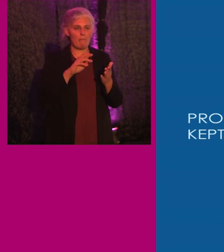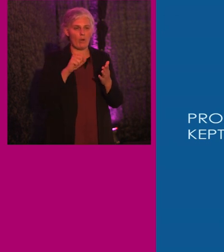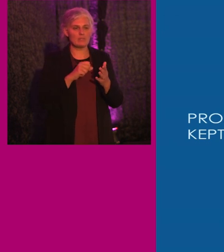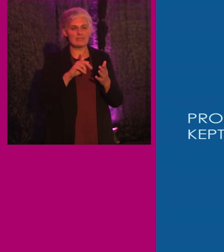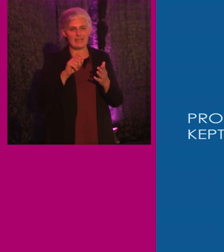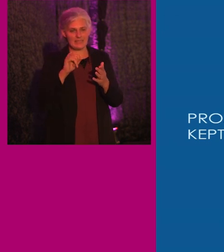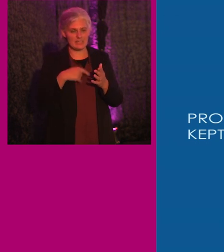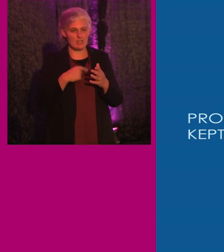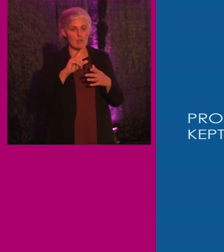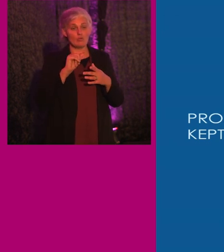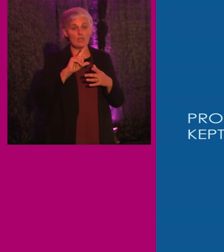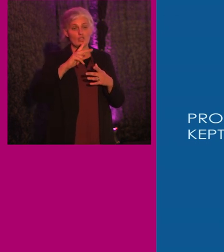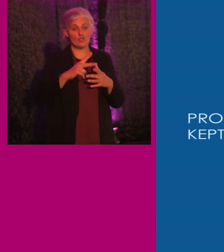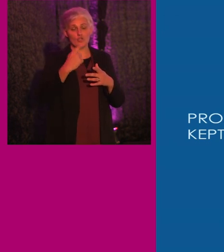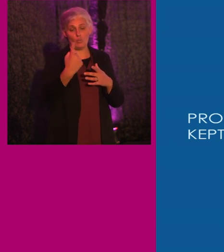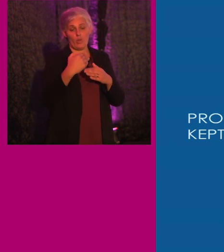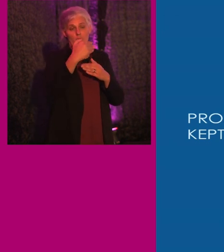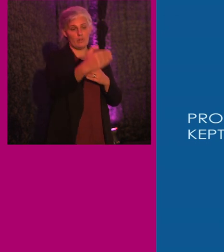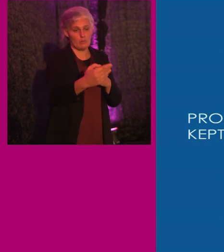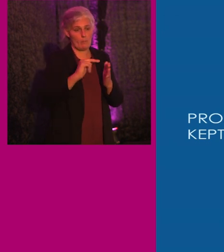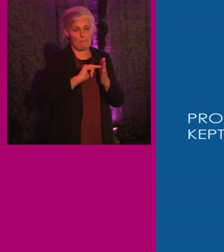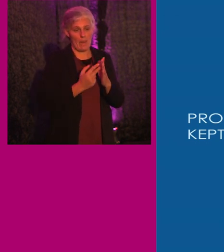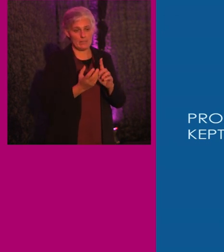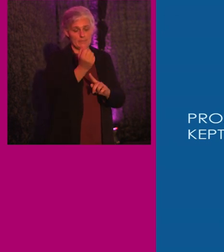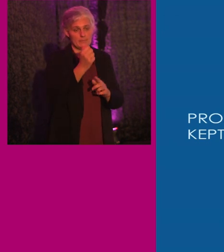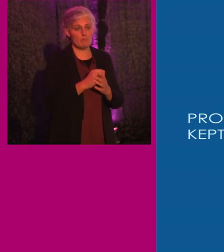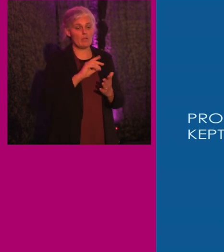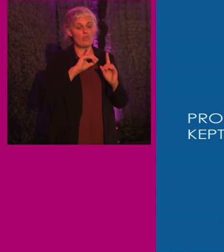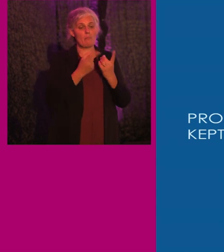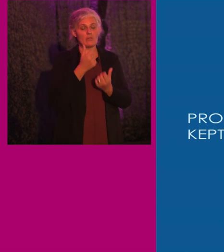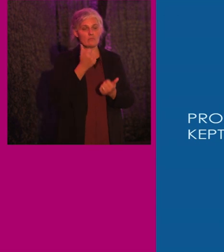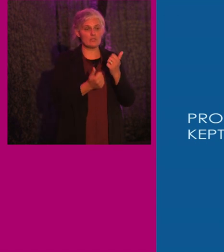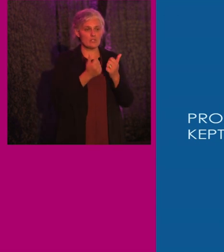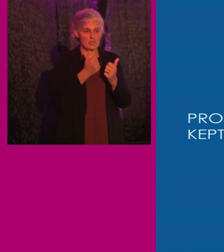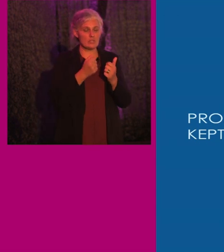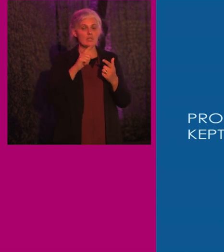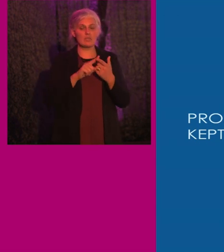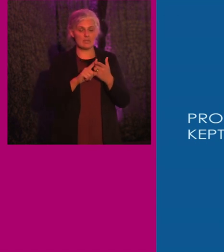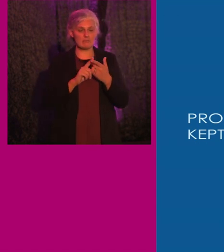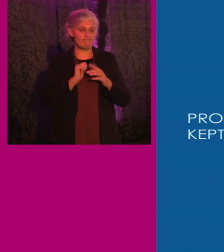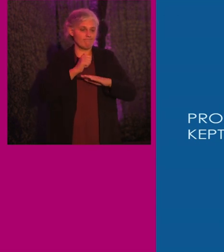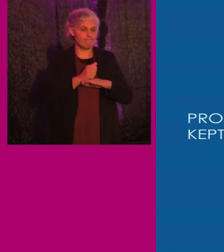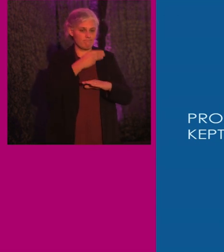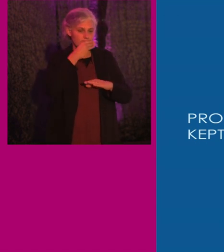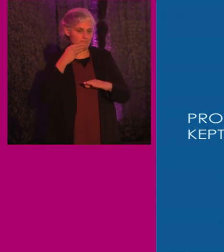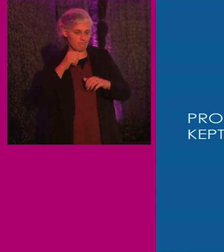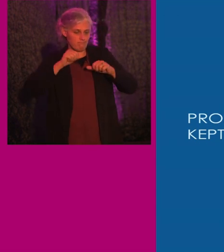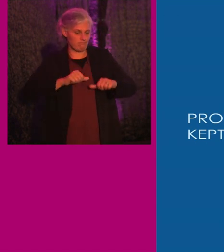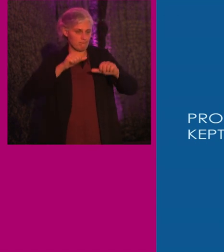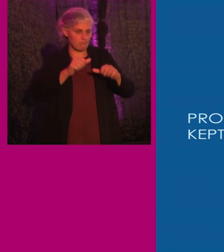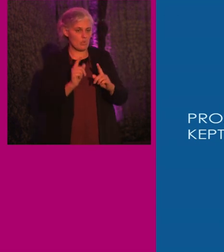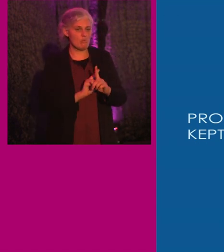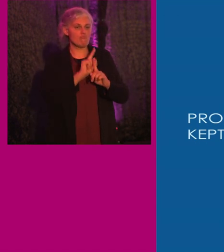by 2031. The Department of Justice entered into a settlement agreement to improve the